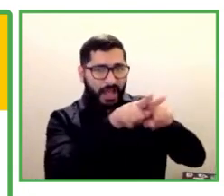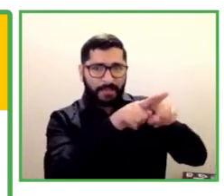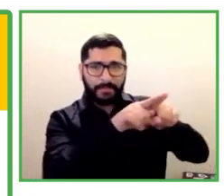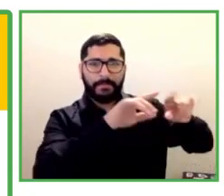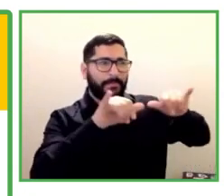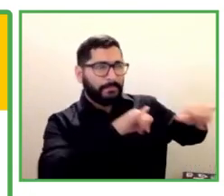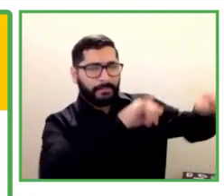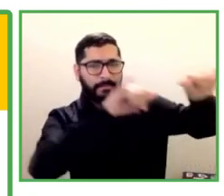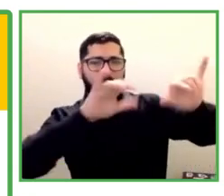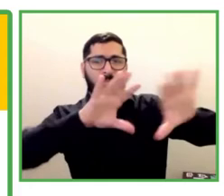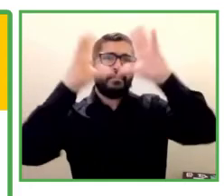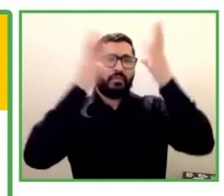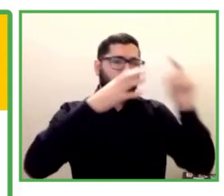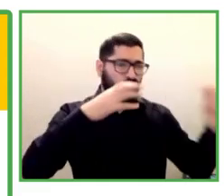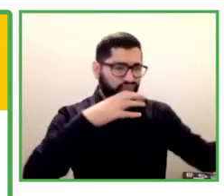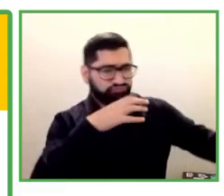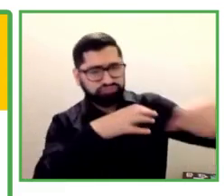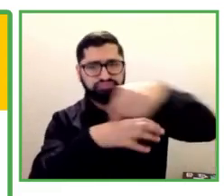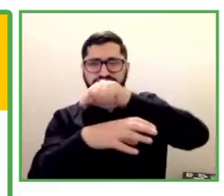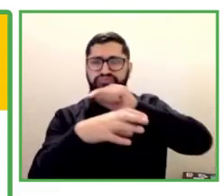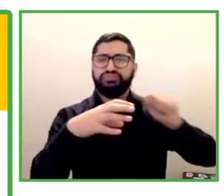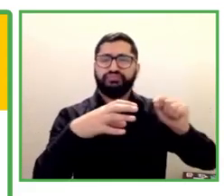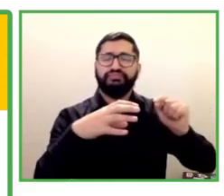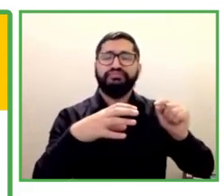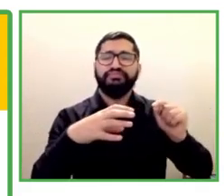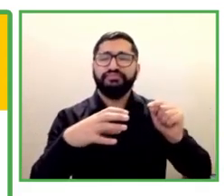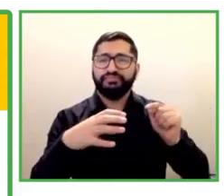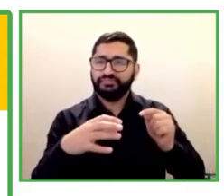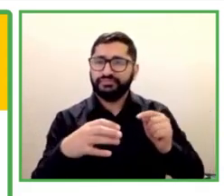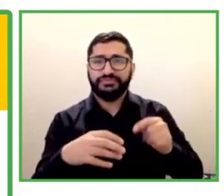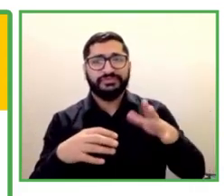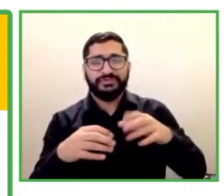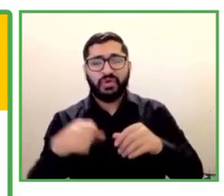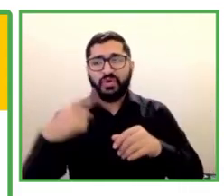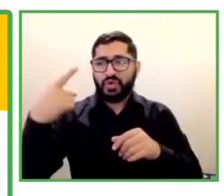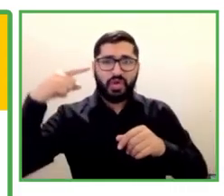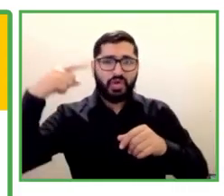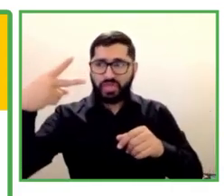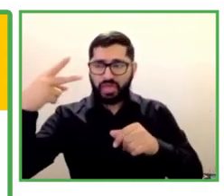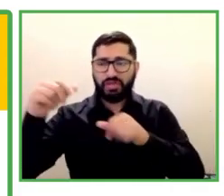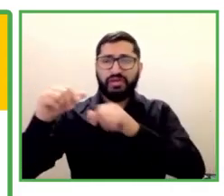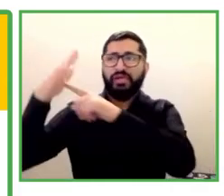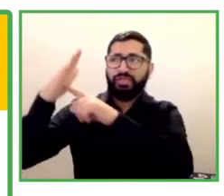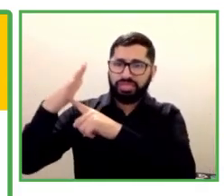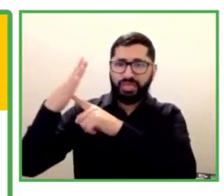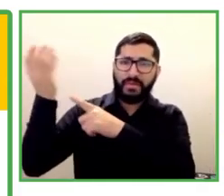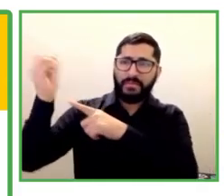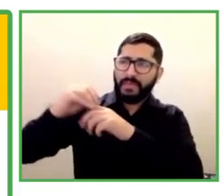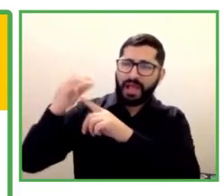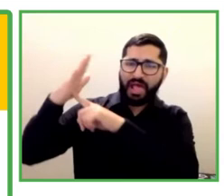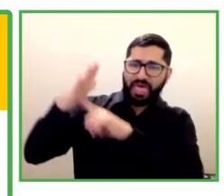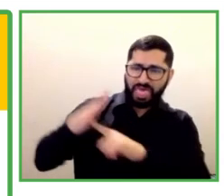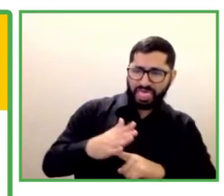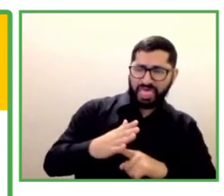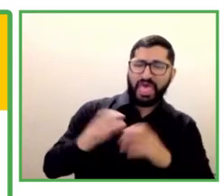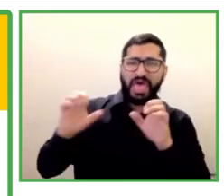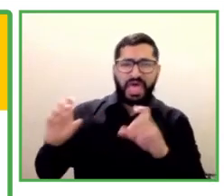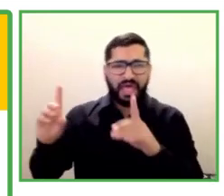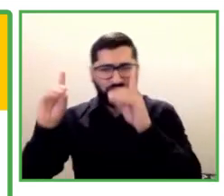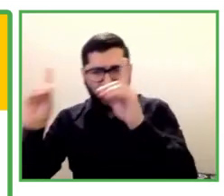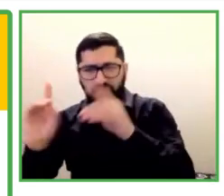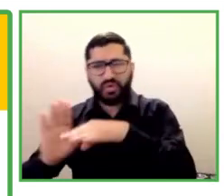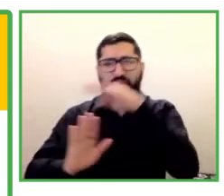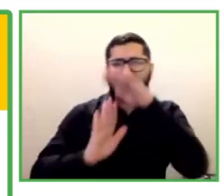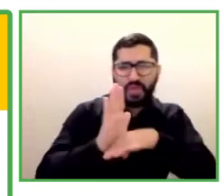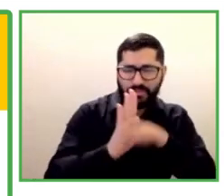They have less education. They have less employment and therefore in the poverty cycle. The challenges are